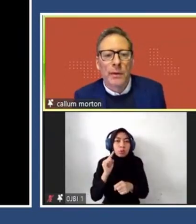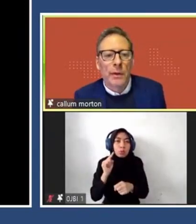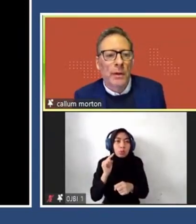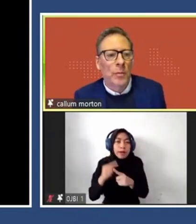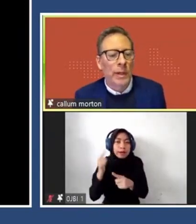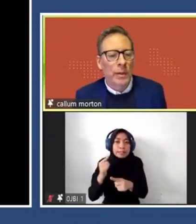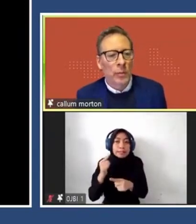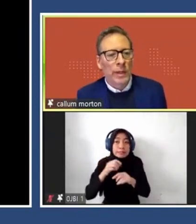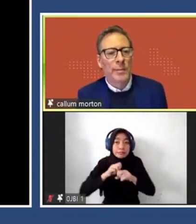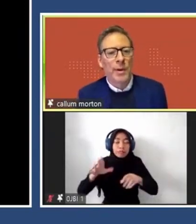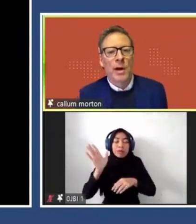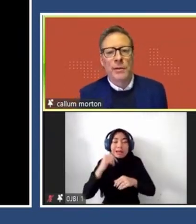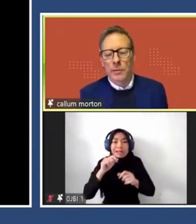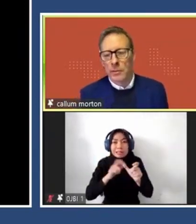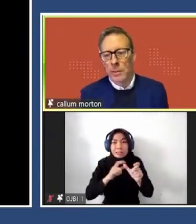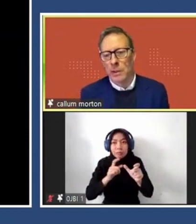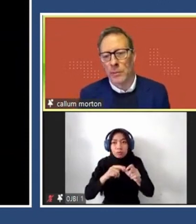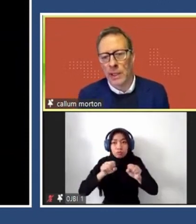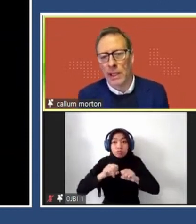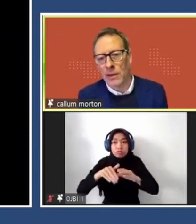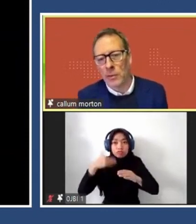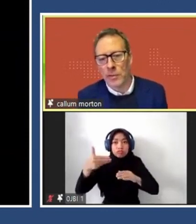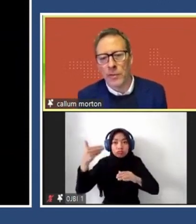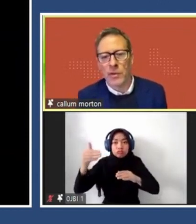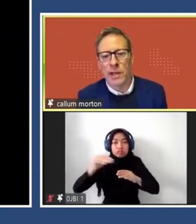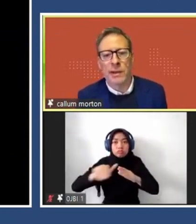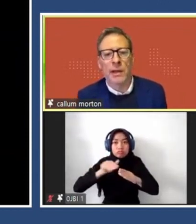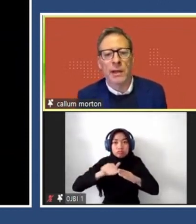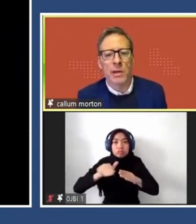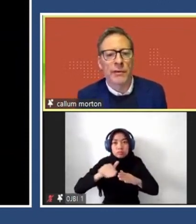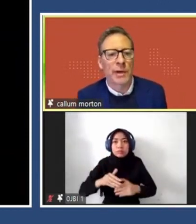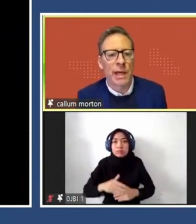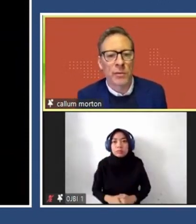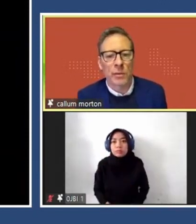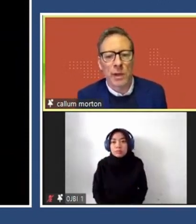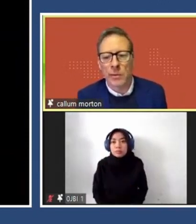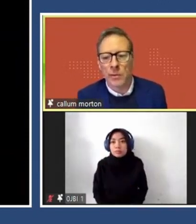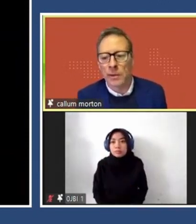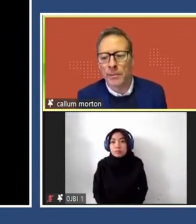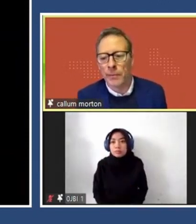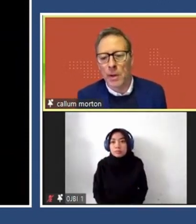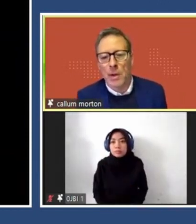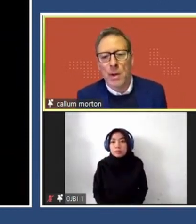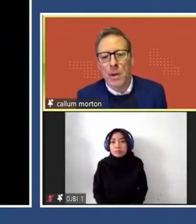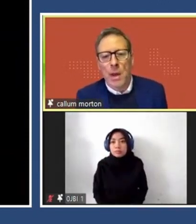And we combine, we collect all the reviews together each year for an annual